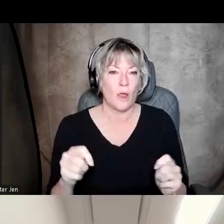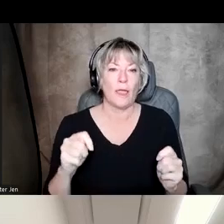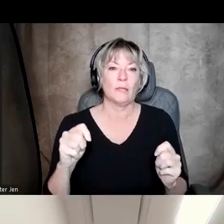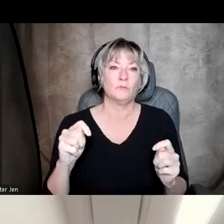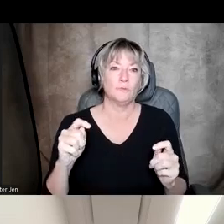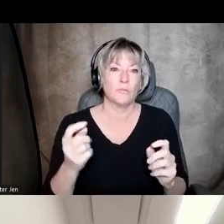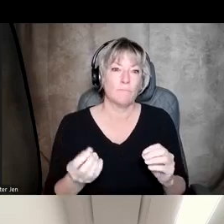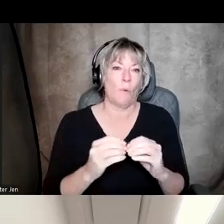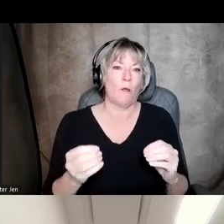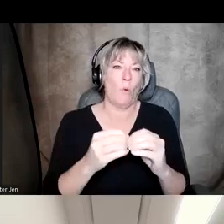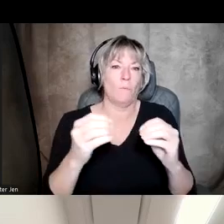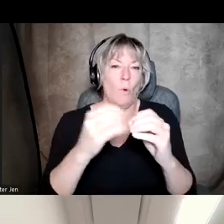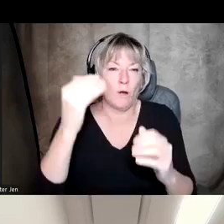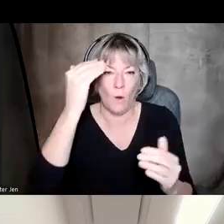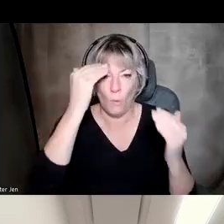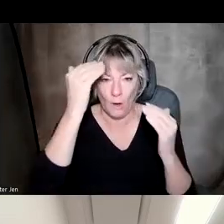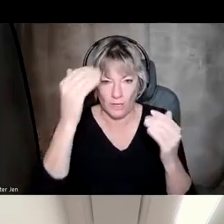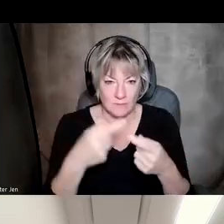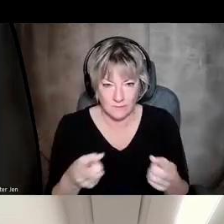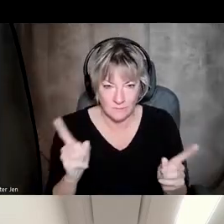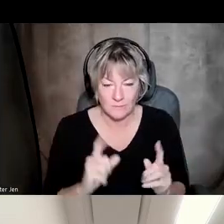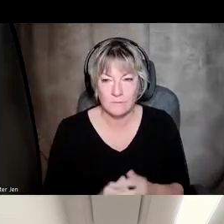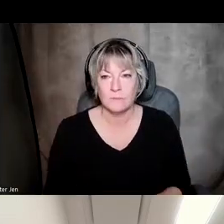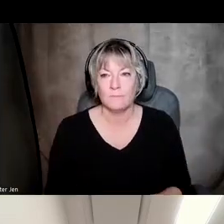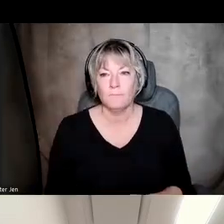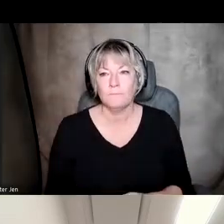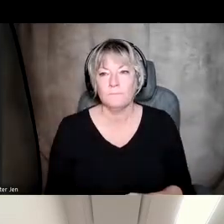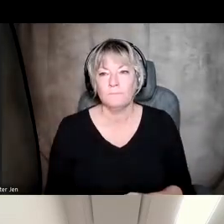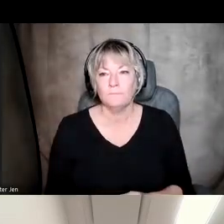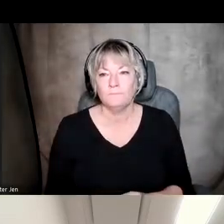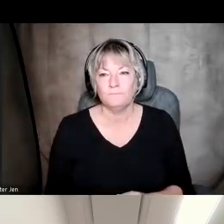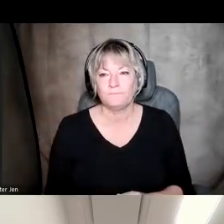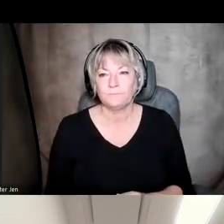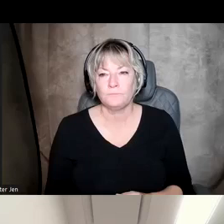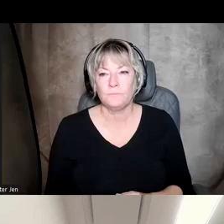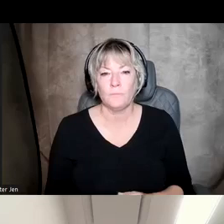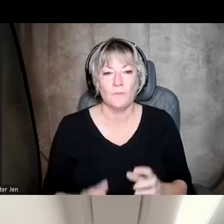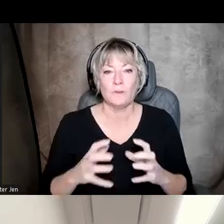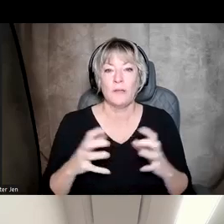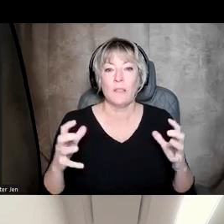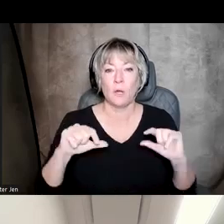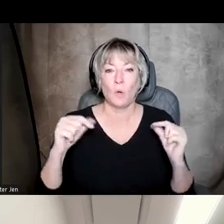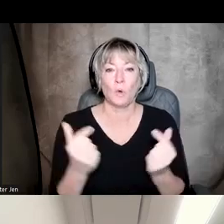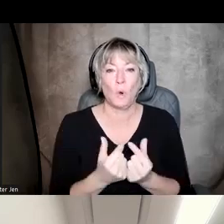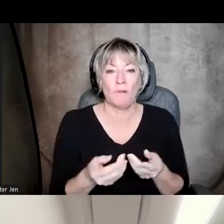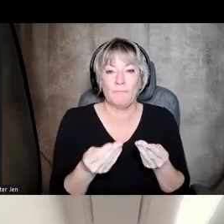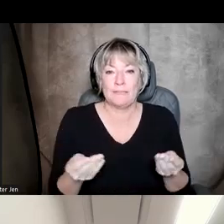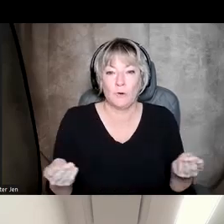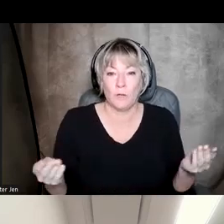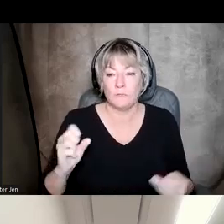that. And there is a whole group of materials on the SAMHSA website